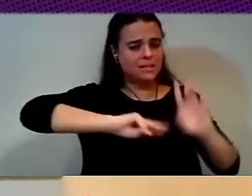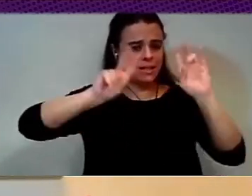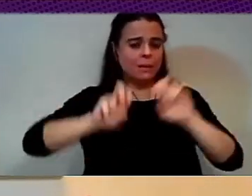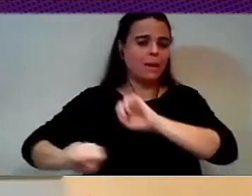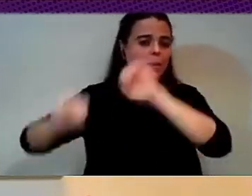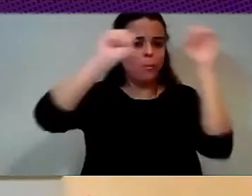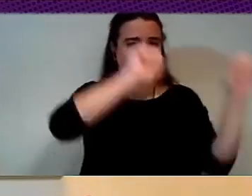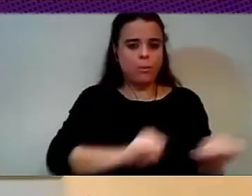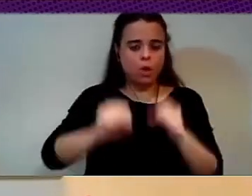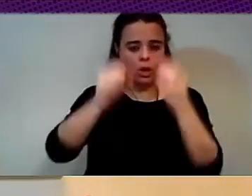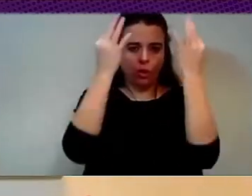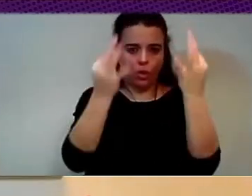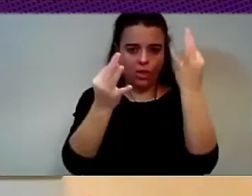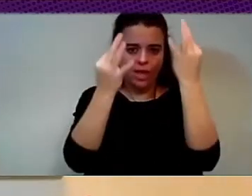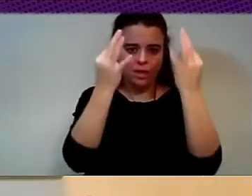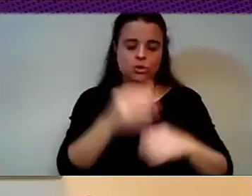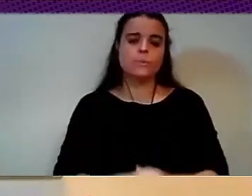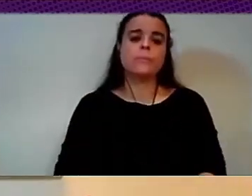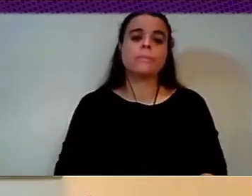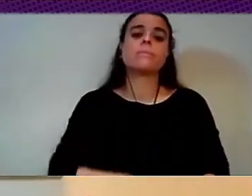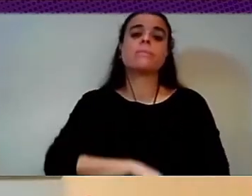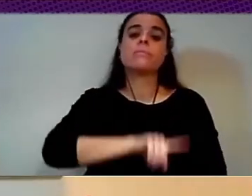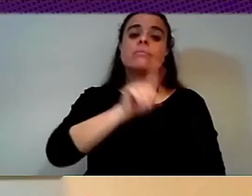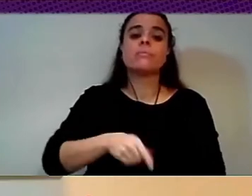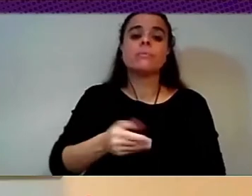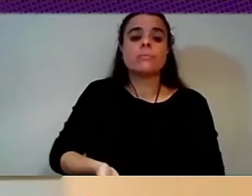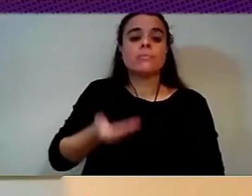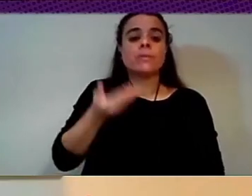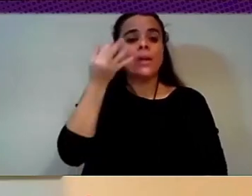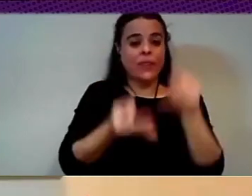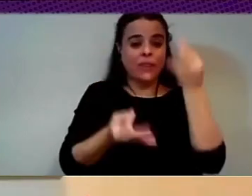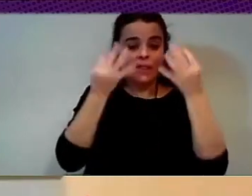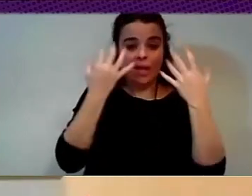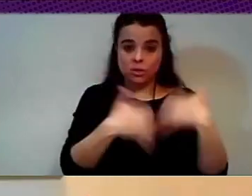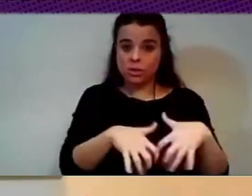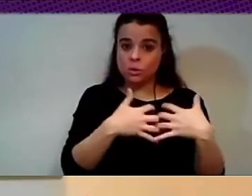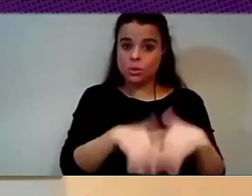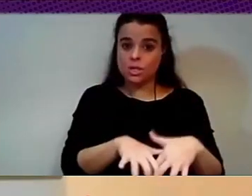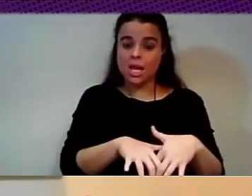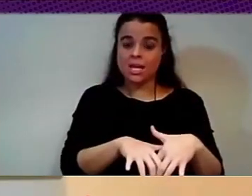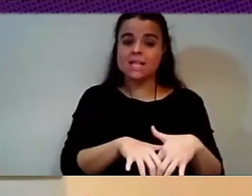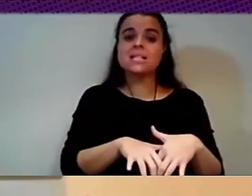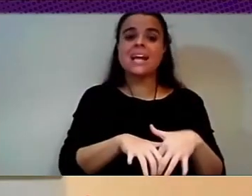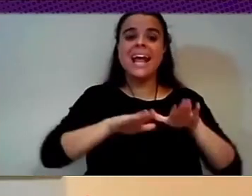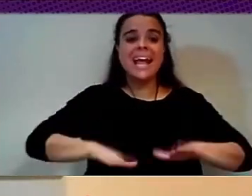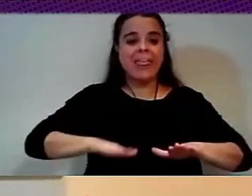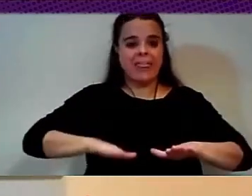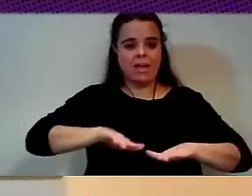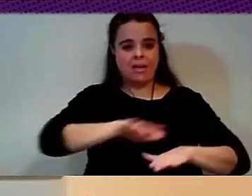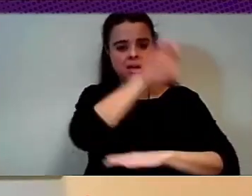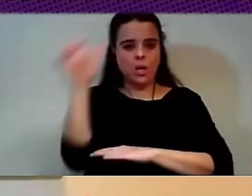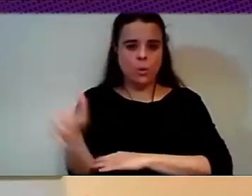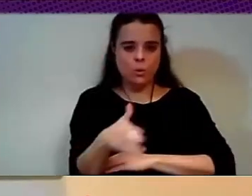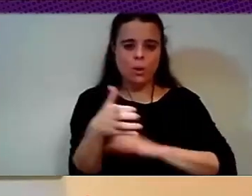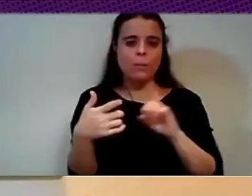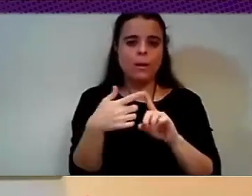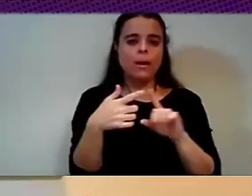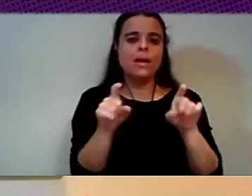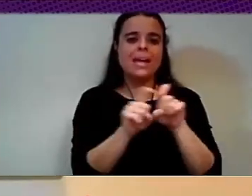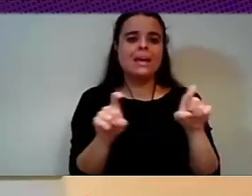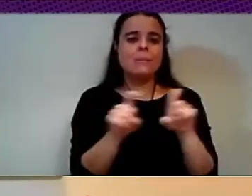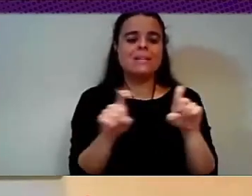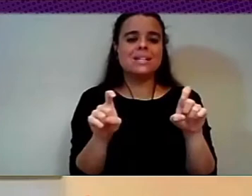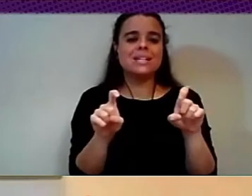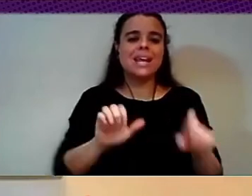keep the industrial data in Europe, for the European companies, and the Internet of Things industrial data are going to be mixed between